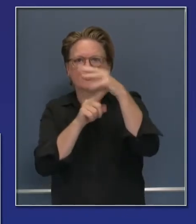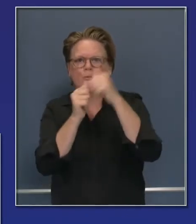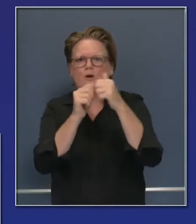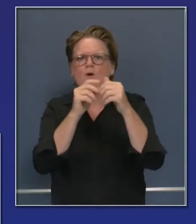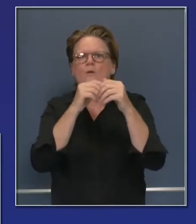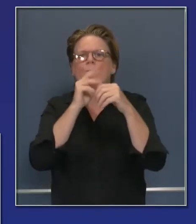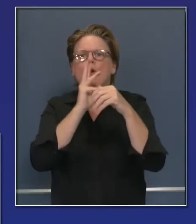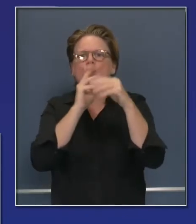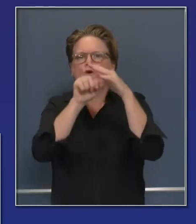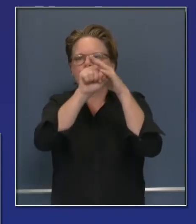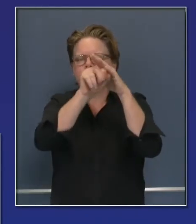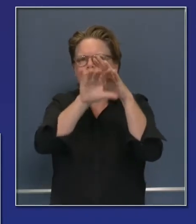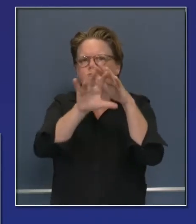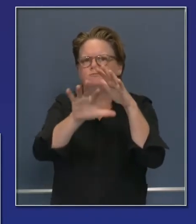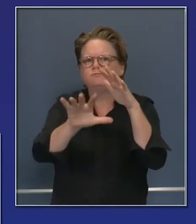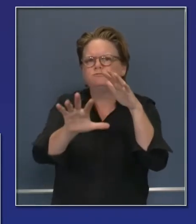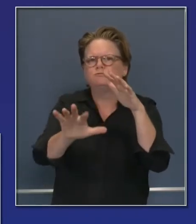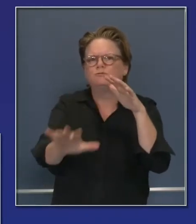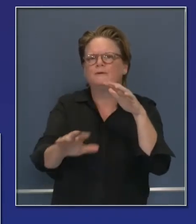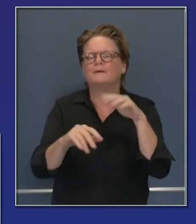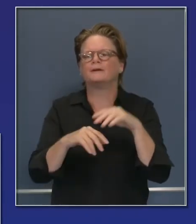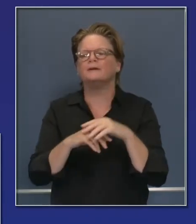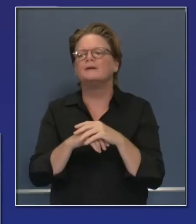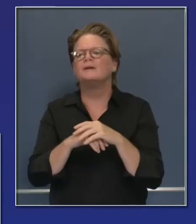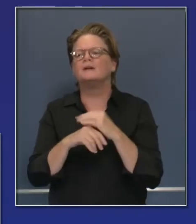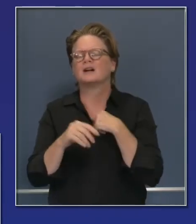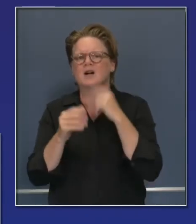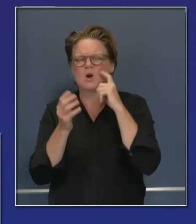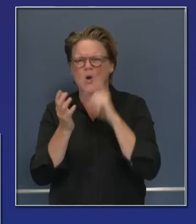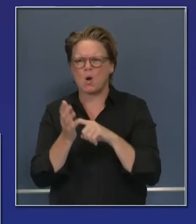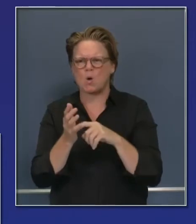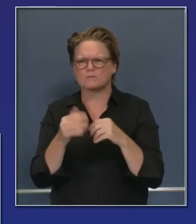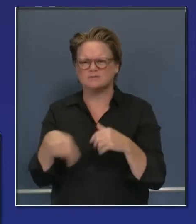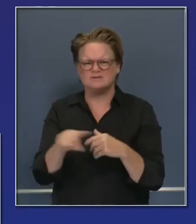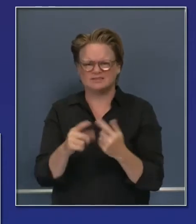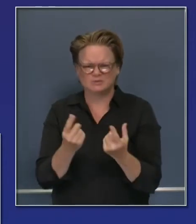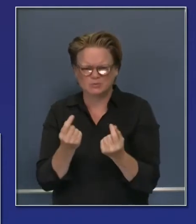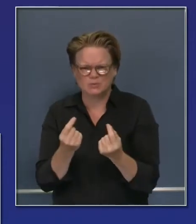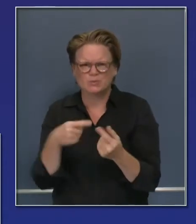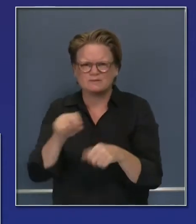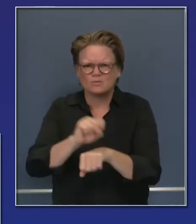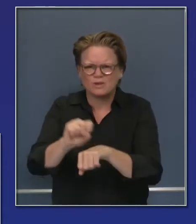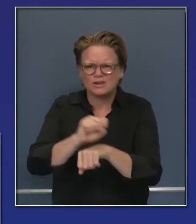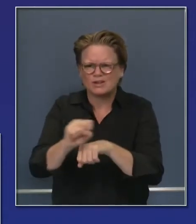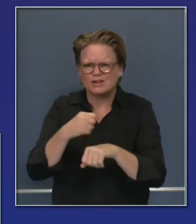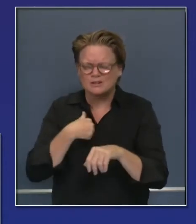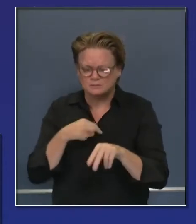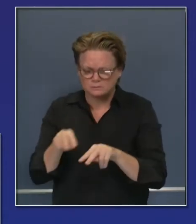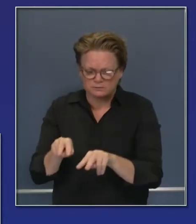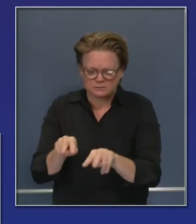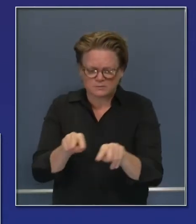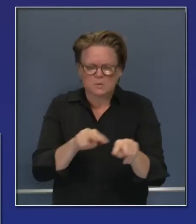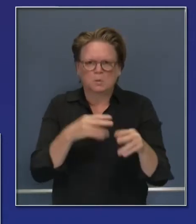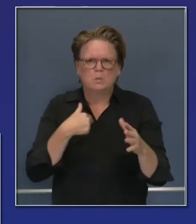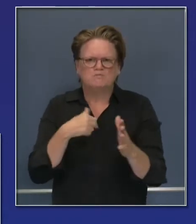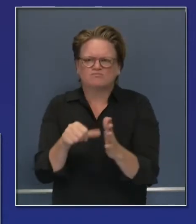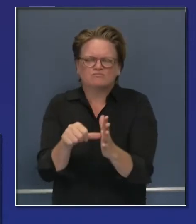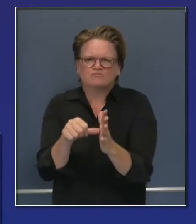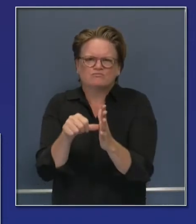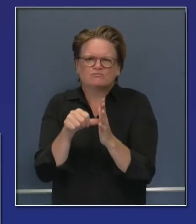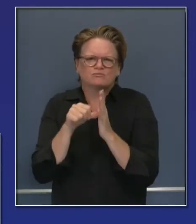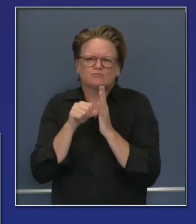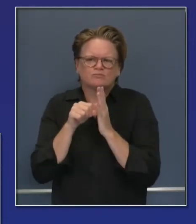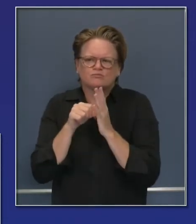incredible tactics that are displayed and deployed in these wildfires, best-in